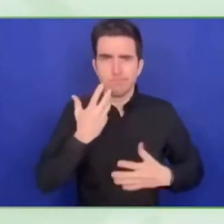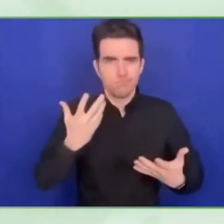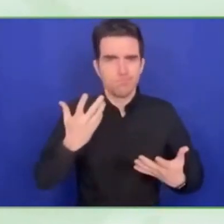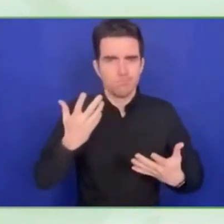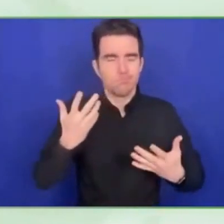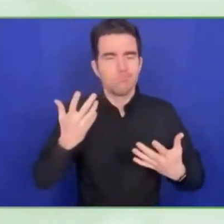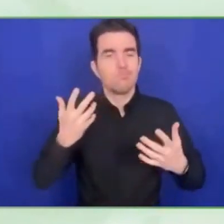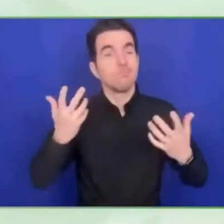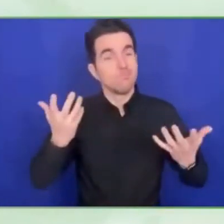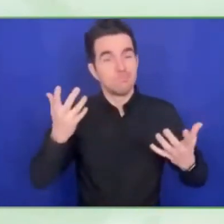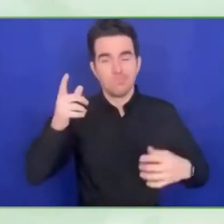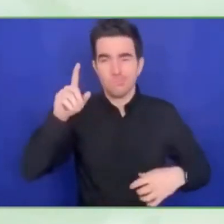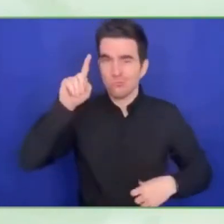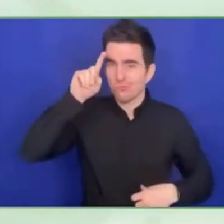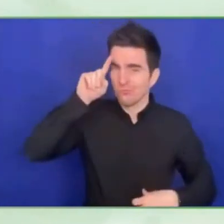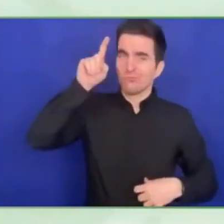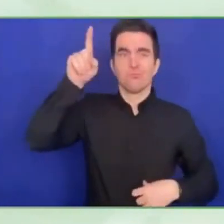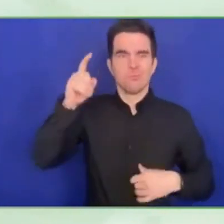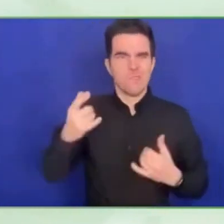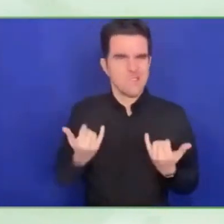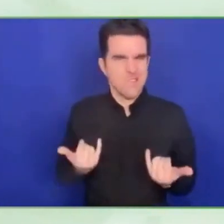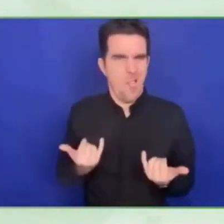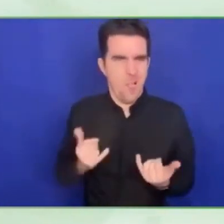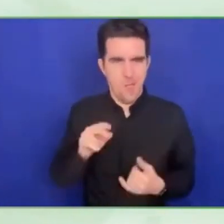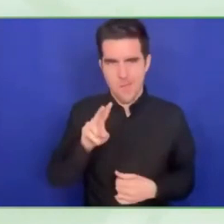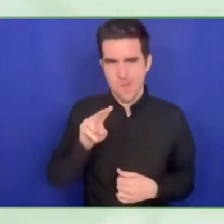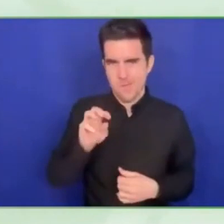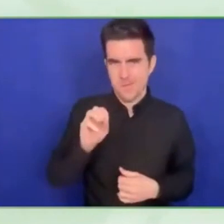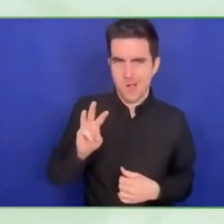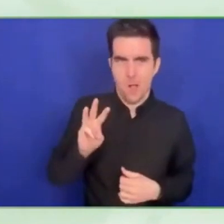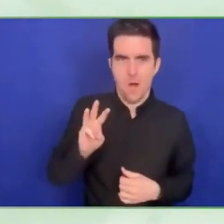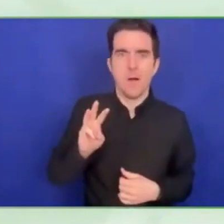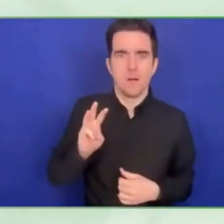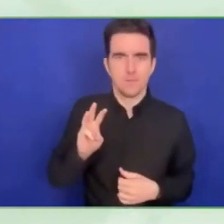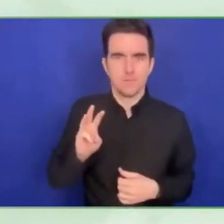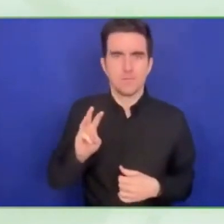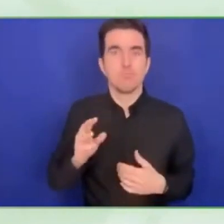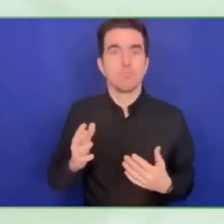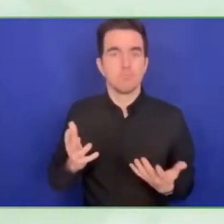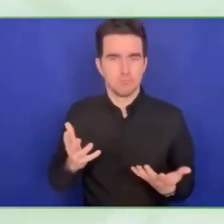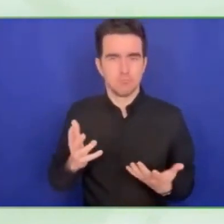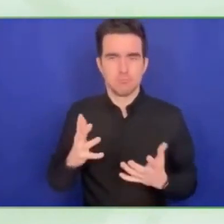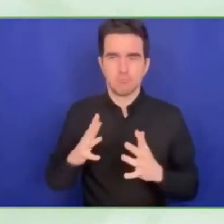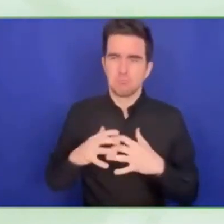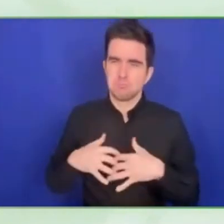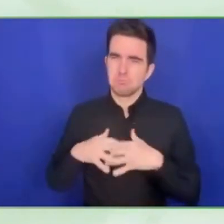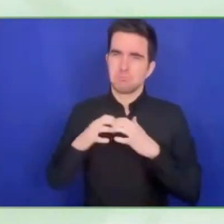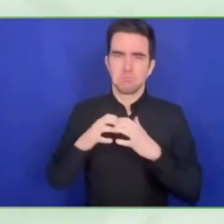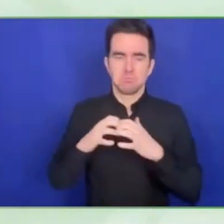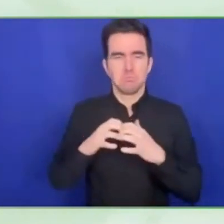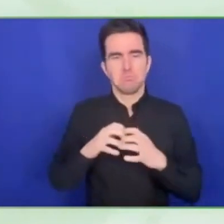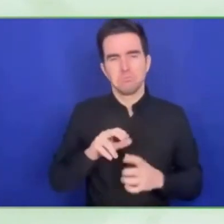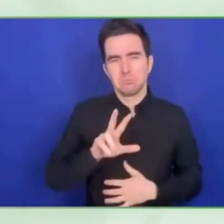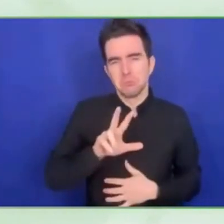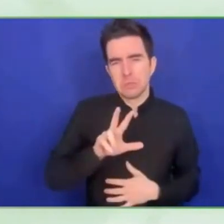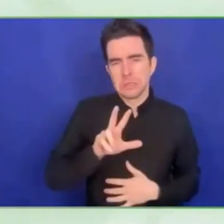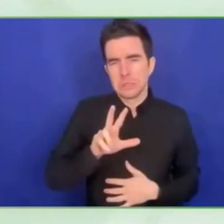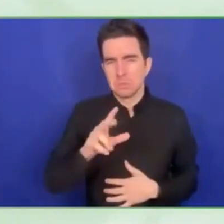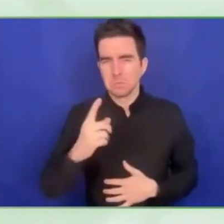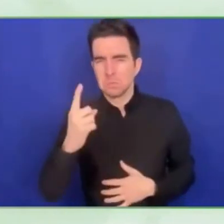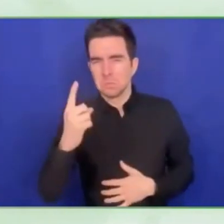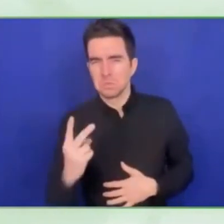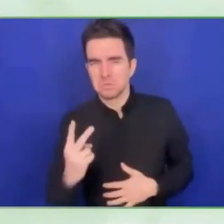I was not working in the disability space. In my heart I have always had an ambition that